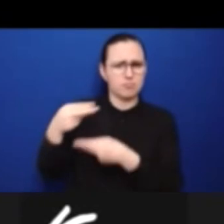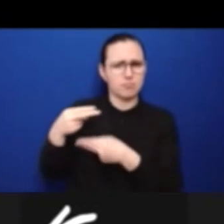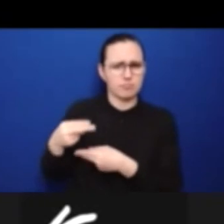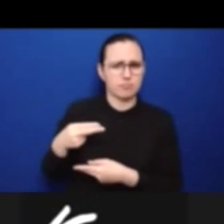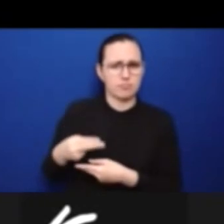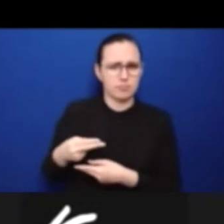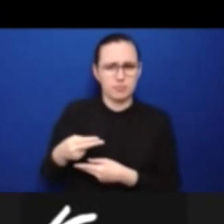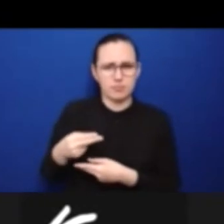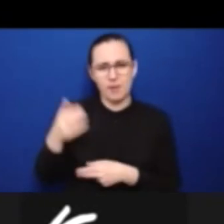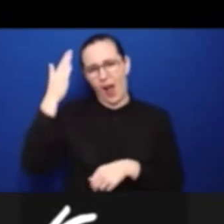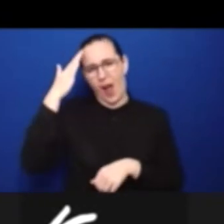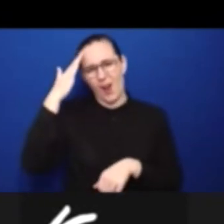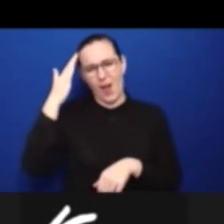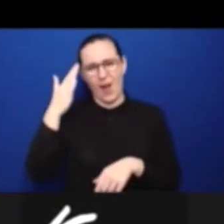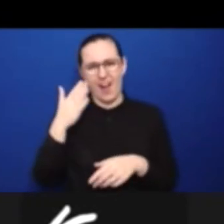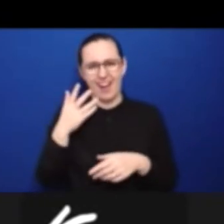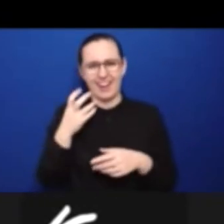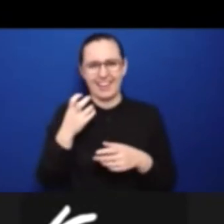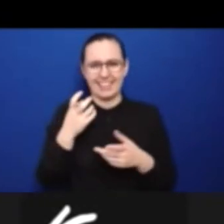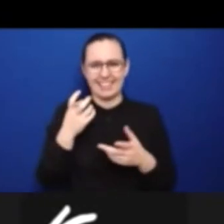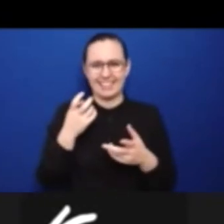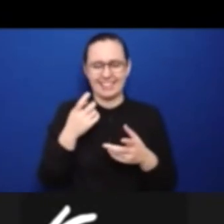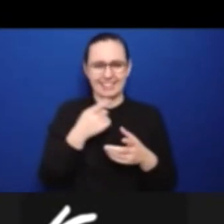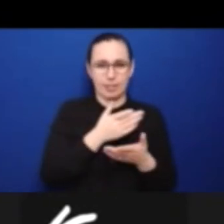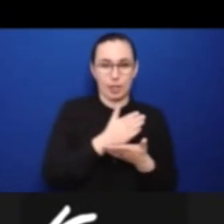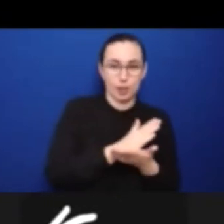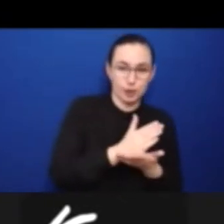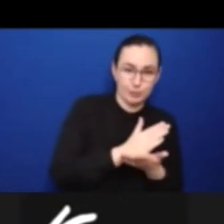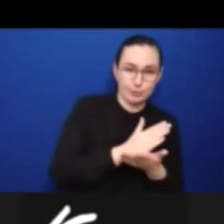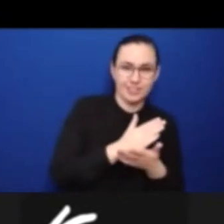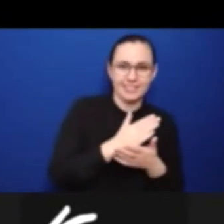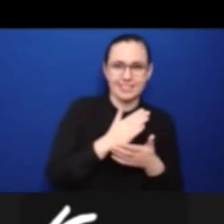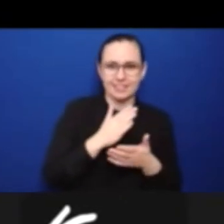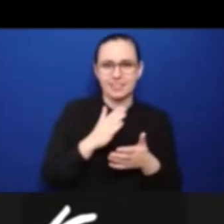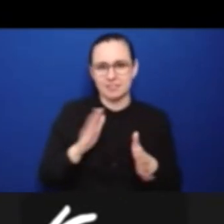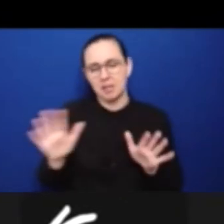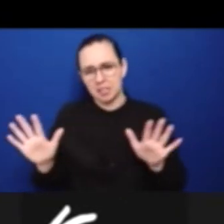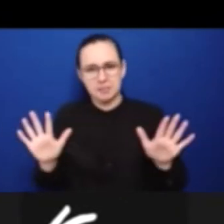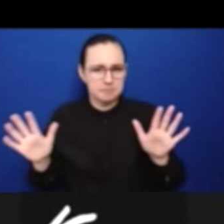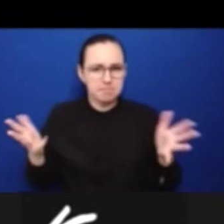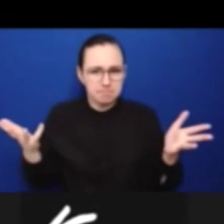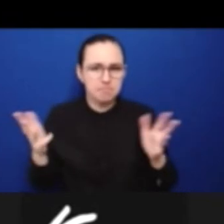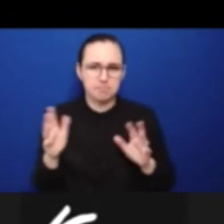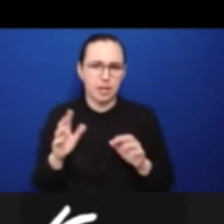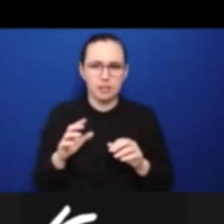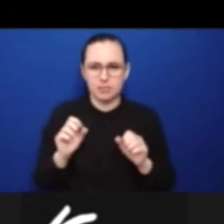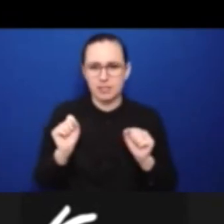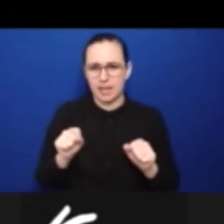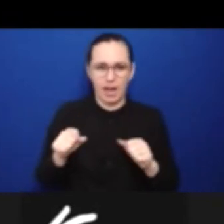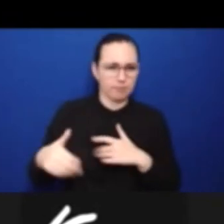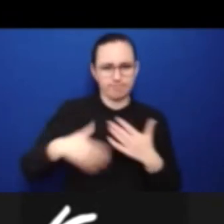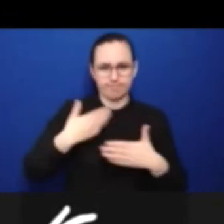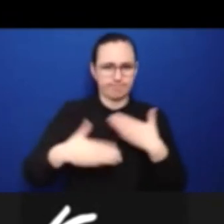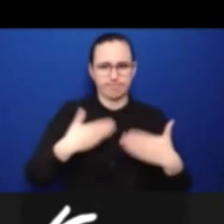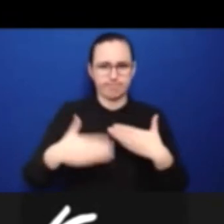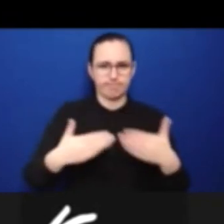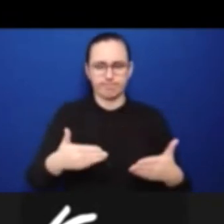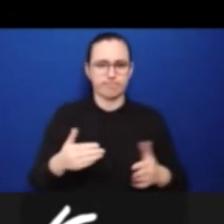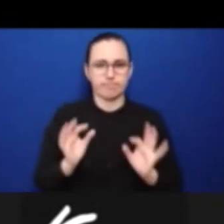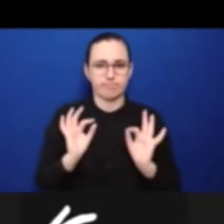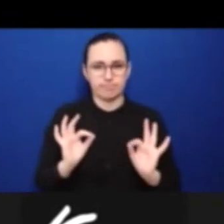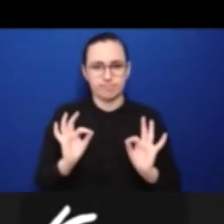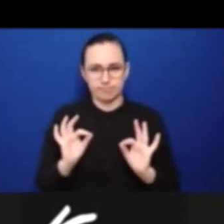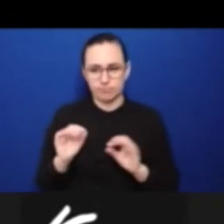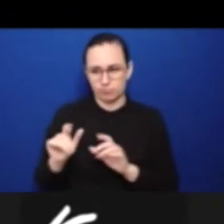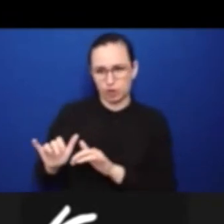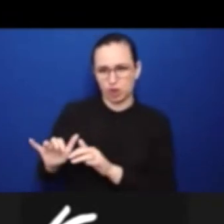it's hard for the interpreters to manage there, but we'll try to have this conversation ongoing on the chat as we move along to the